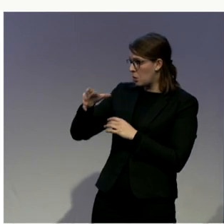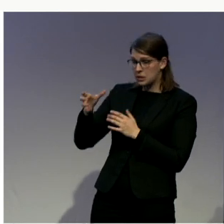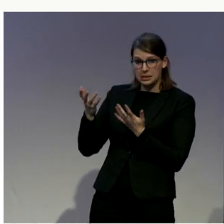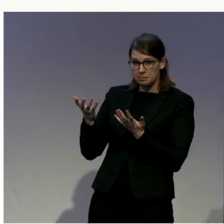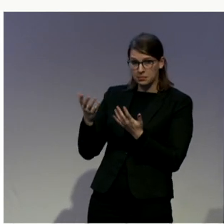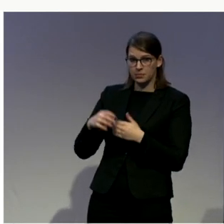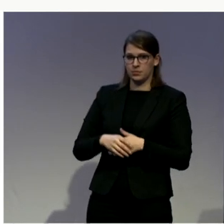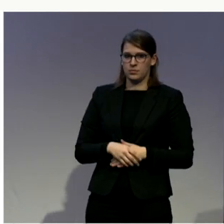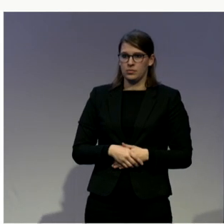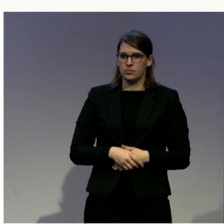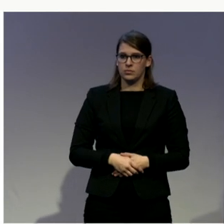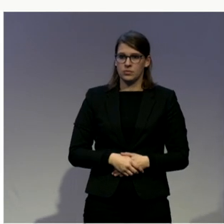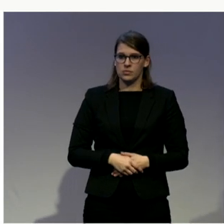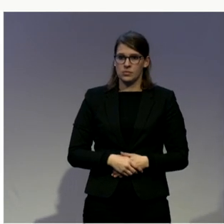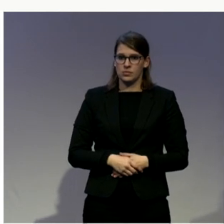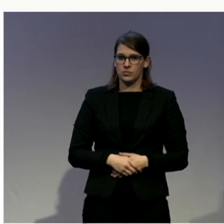All right. Thank you very much.